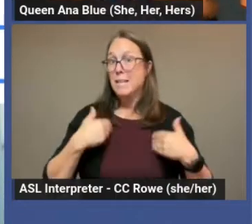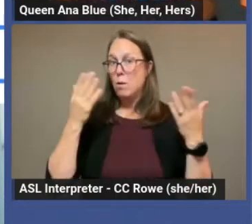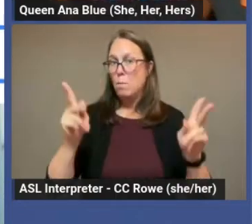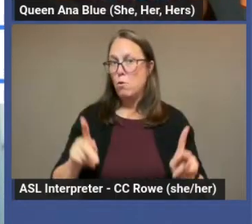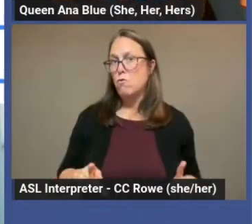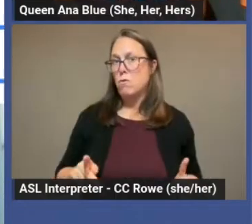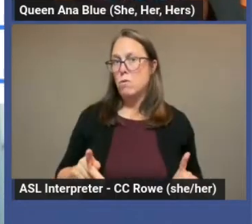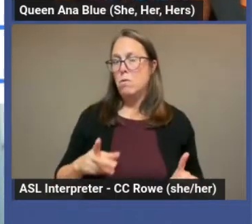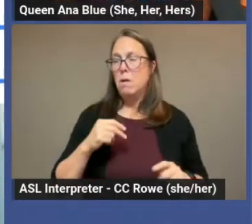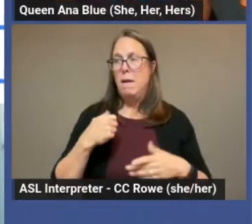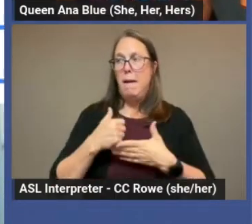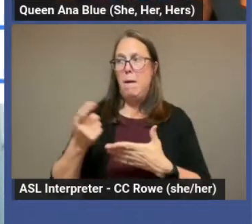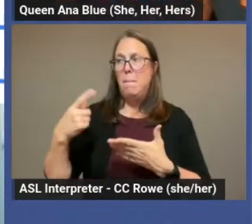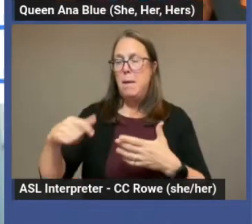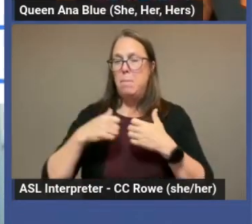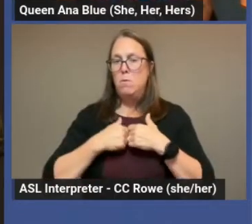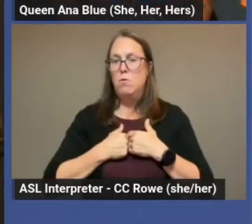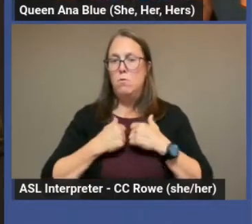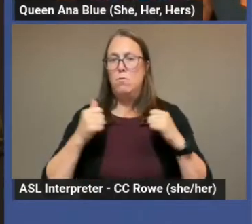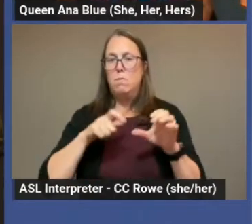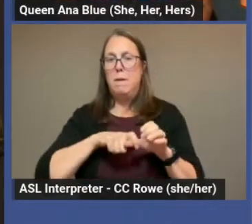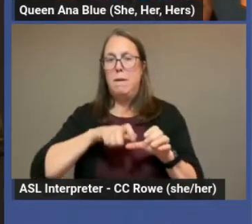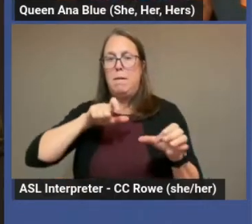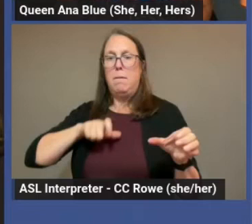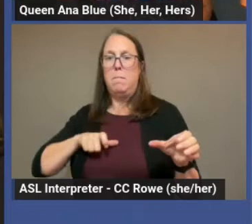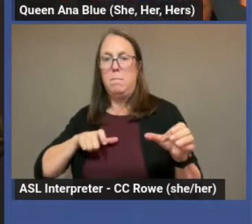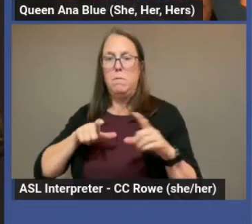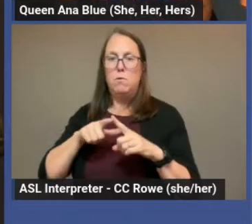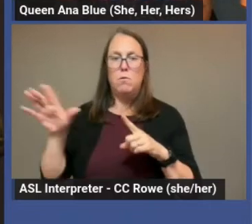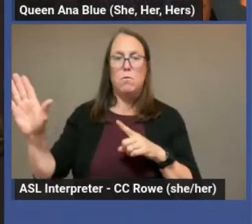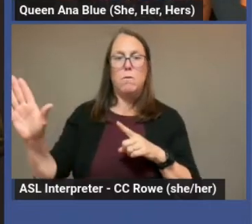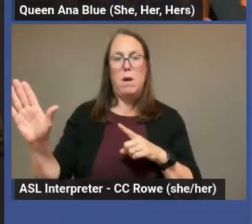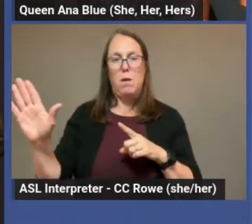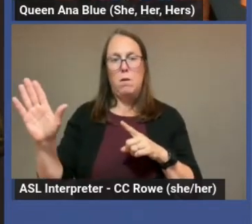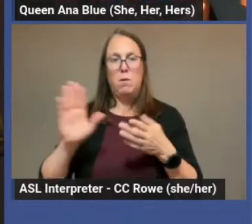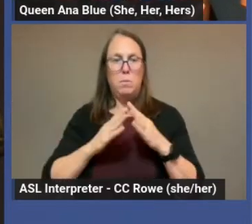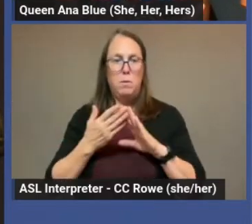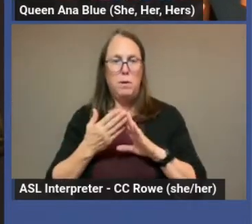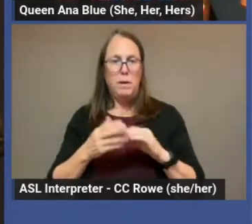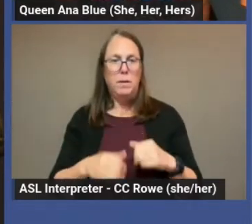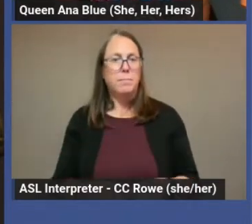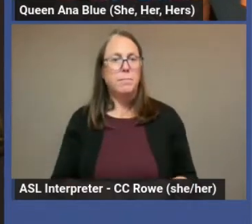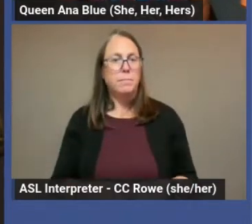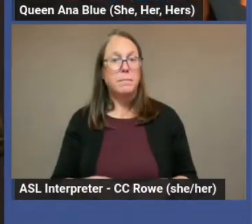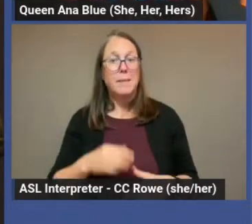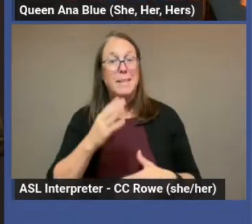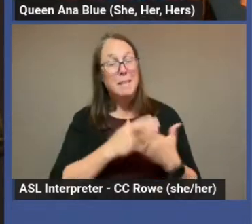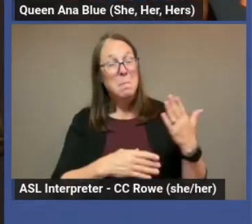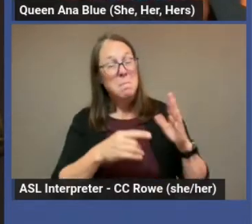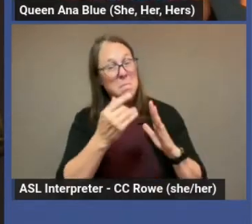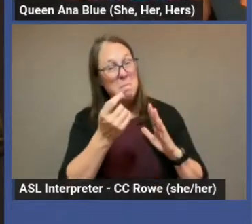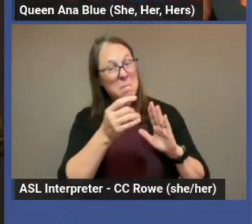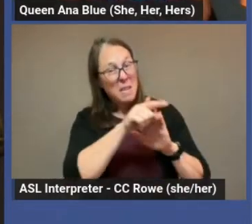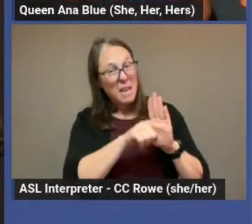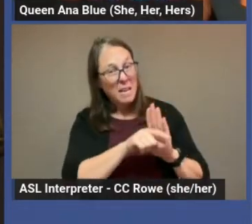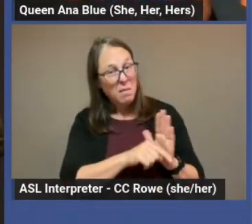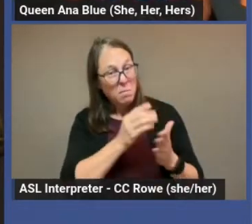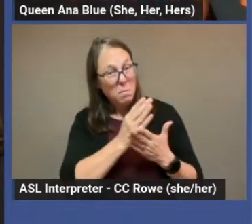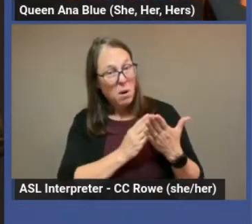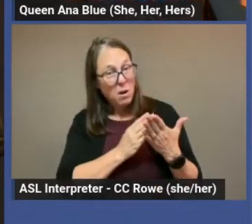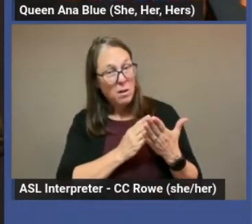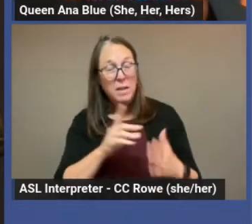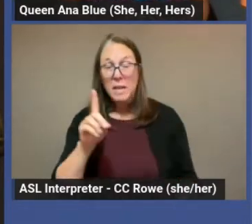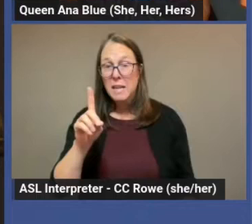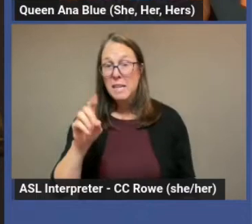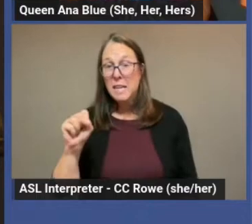come out and whatnot to their community. Some of the not so good part? Well, Dan